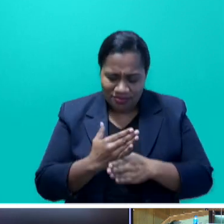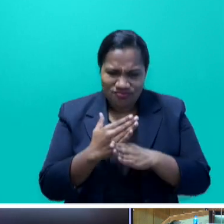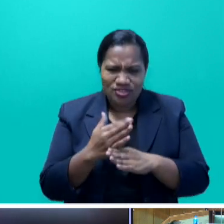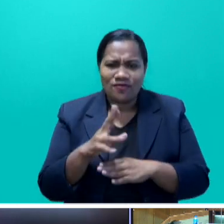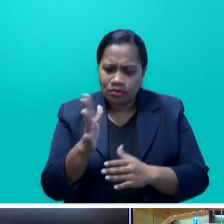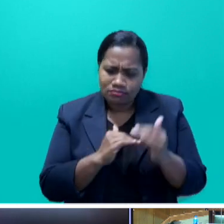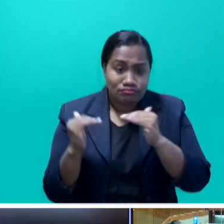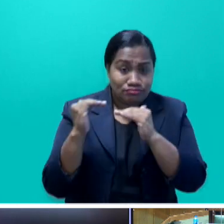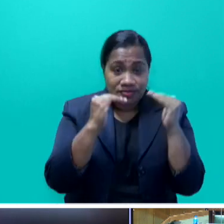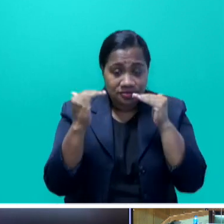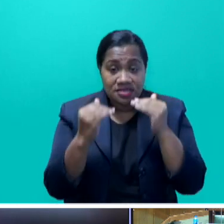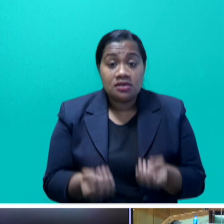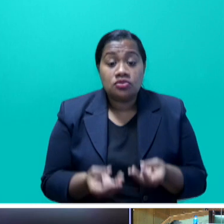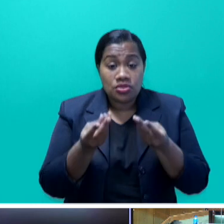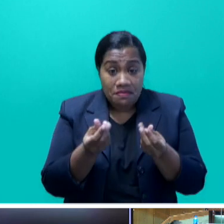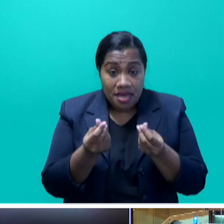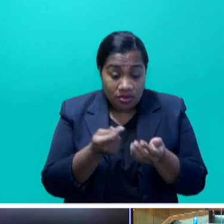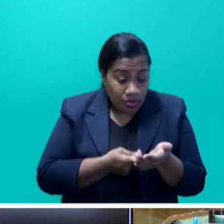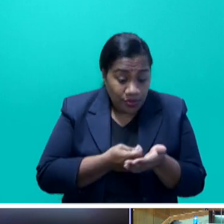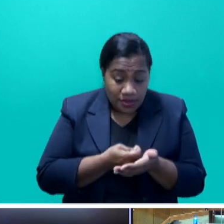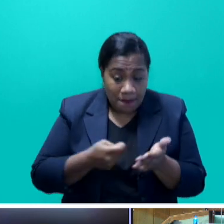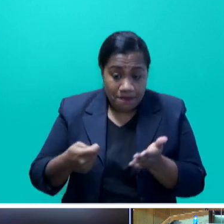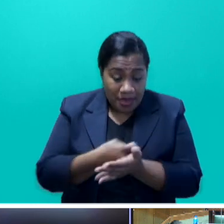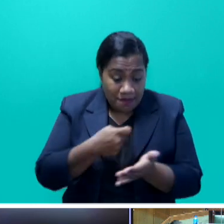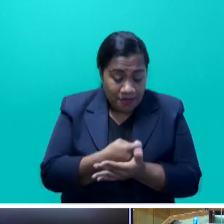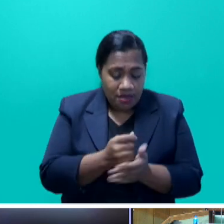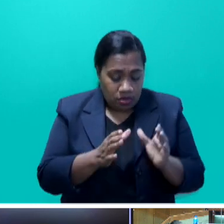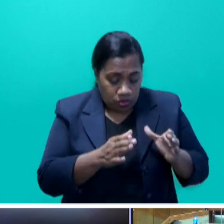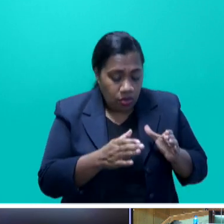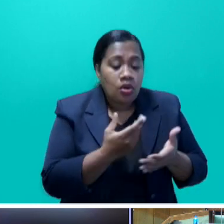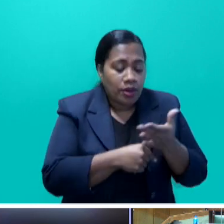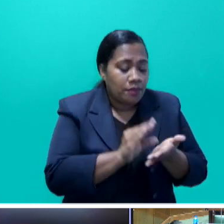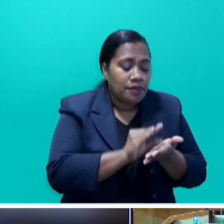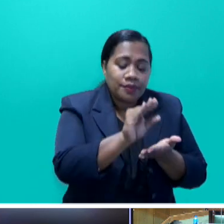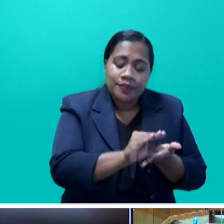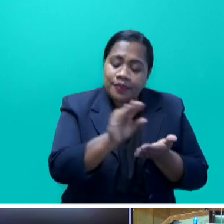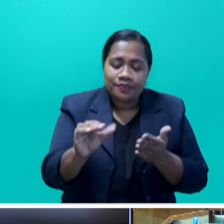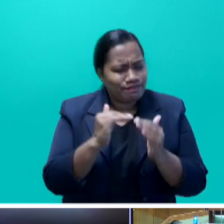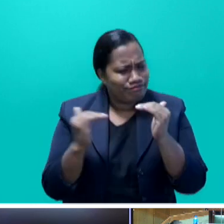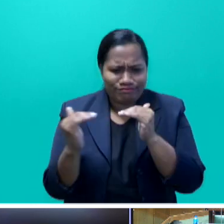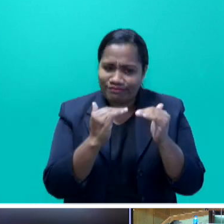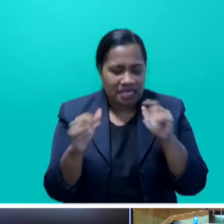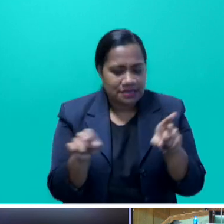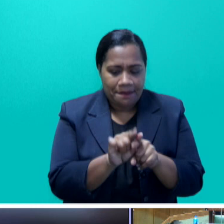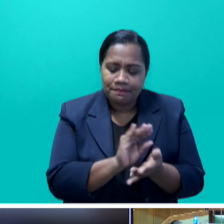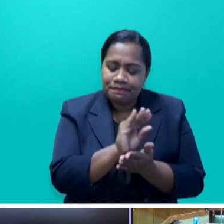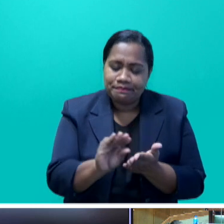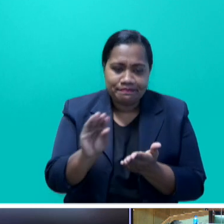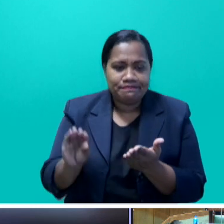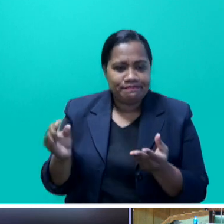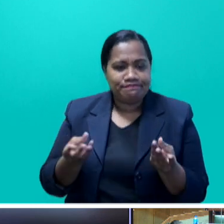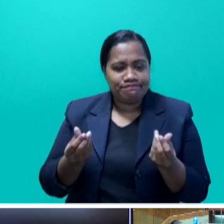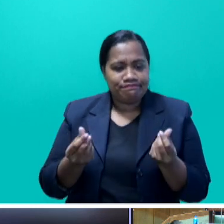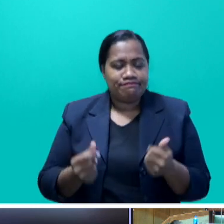lease payment is distributed equally among members of the land-owning unit. We have, we even have trust accounts